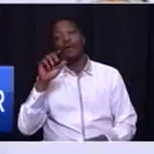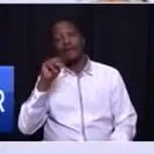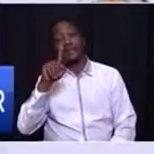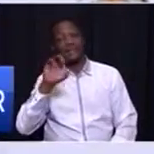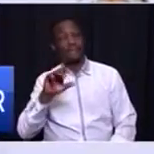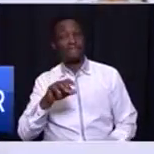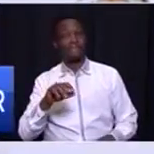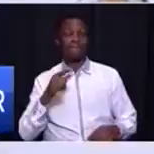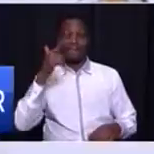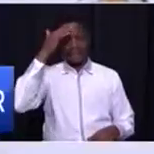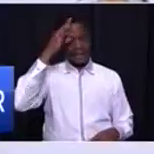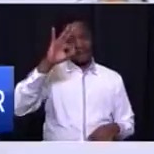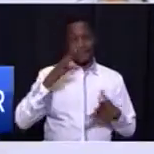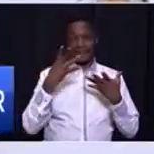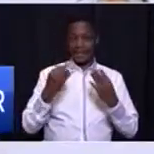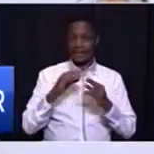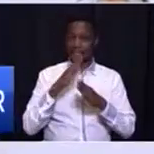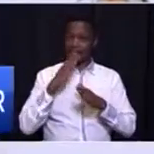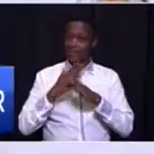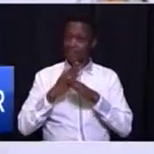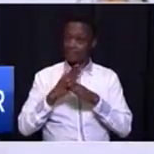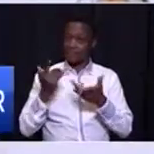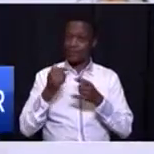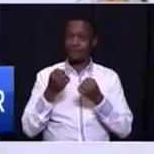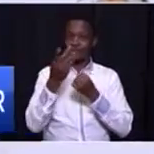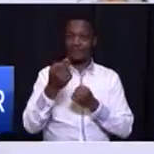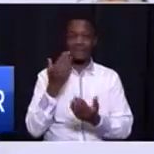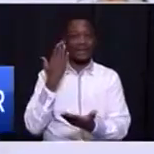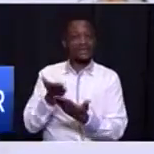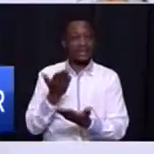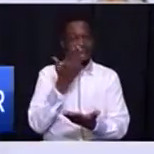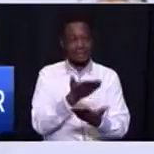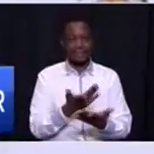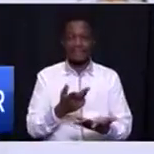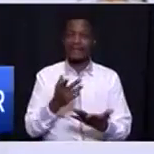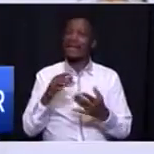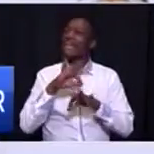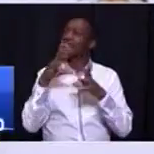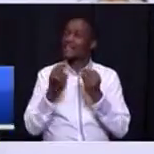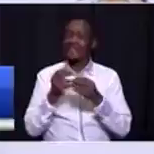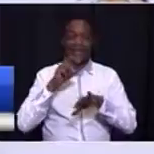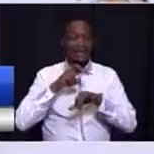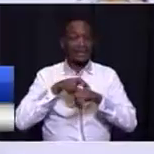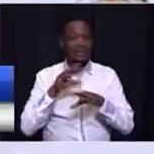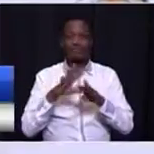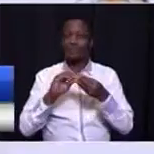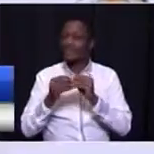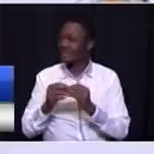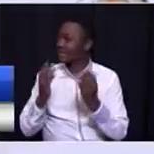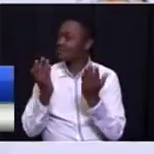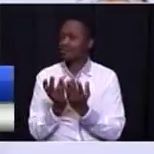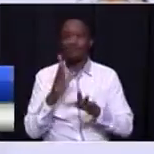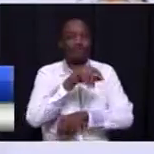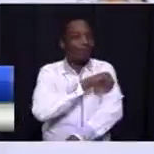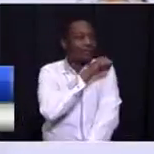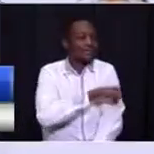Government has a tendency to put a tender to everything that needs to be fixed in a school, in a